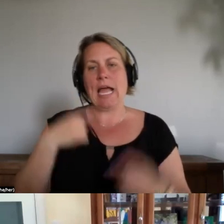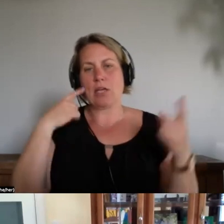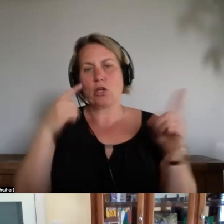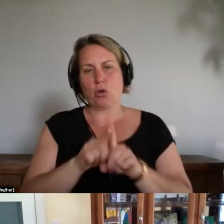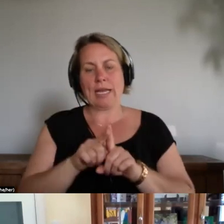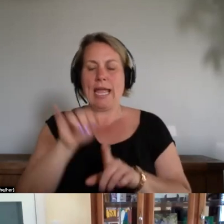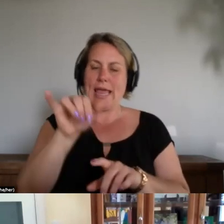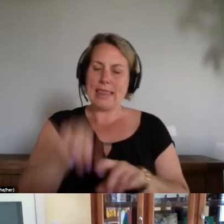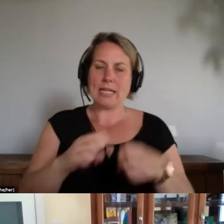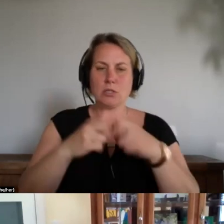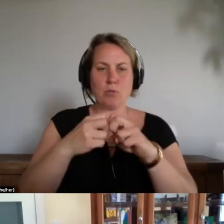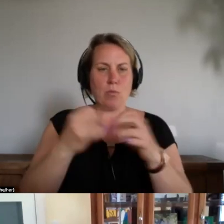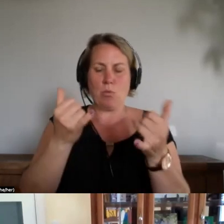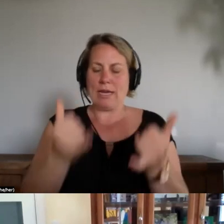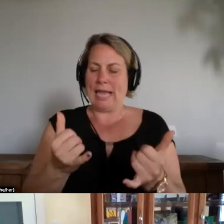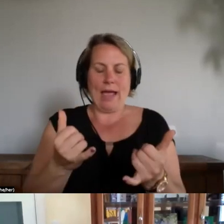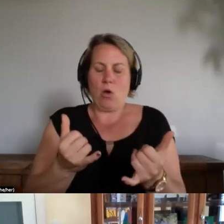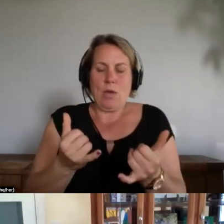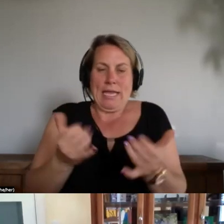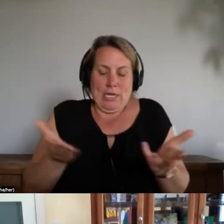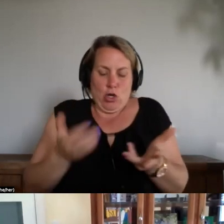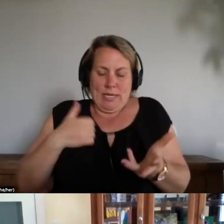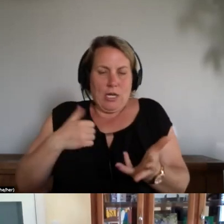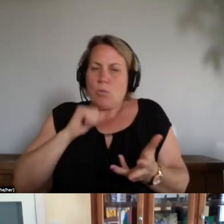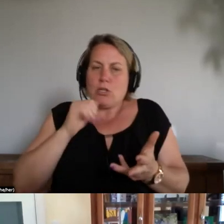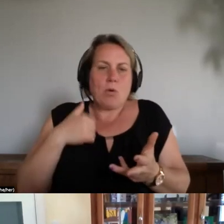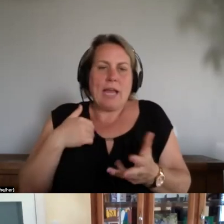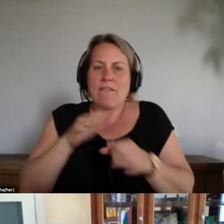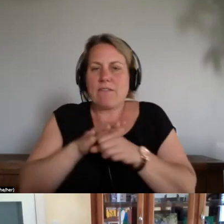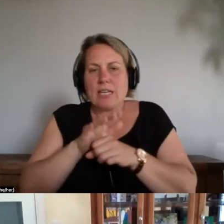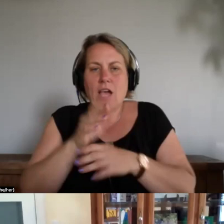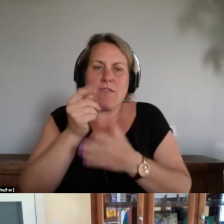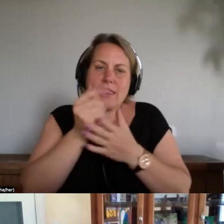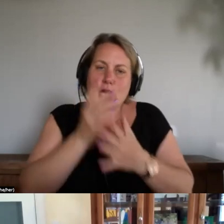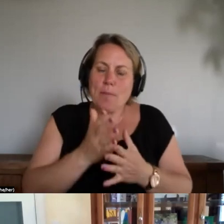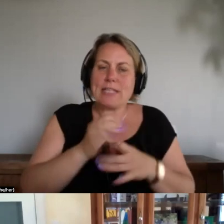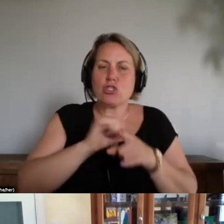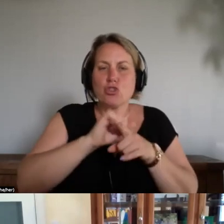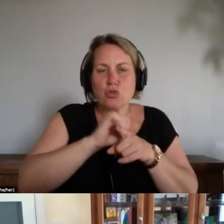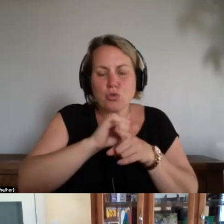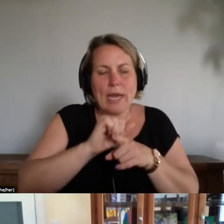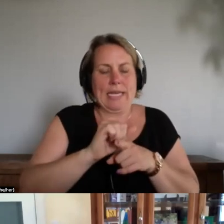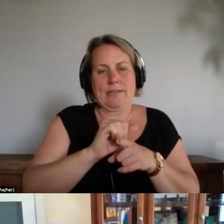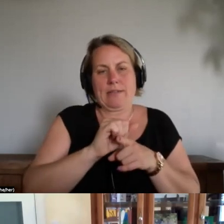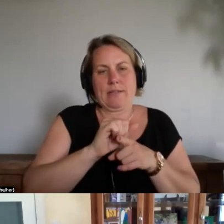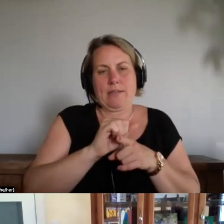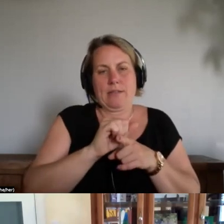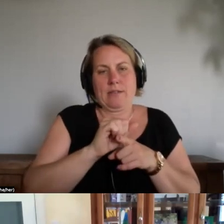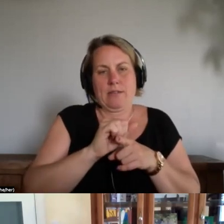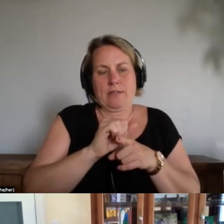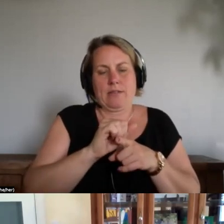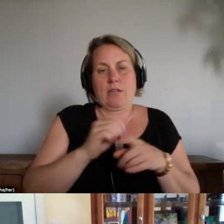therapists who are trained in a way that we need them to be it's not only ceremony we need we also need